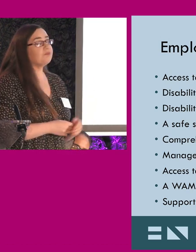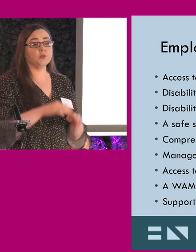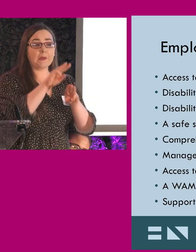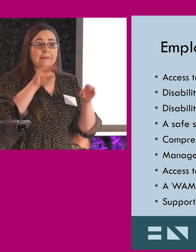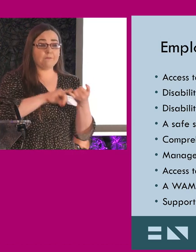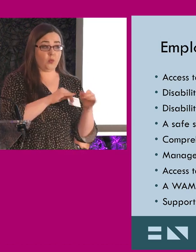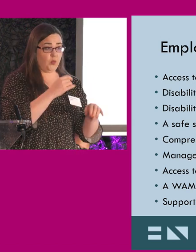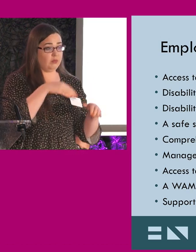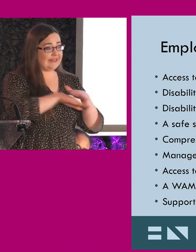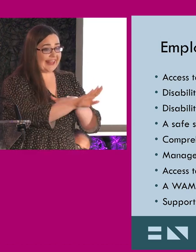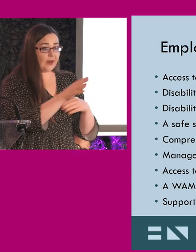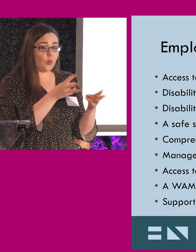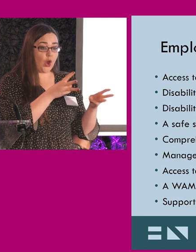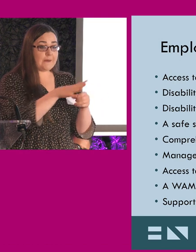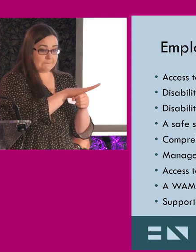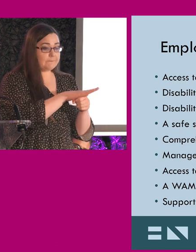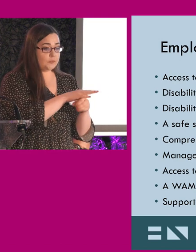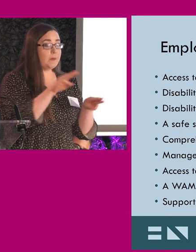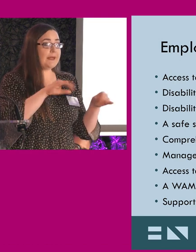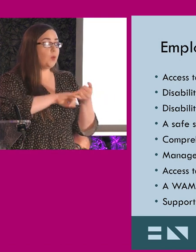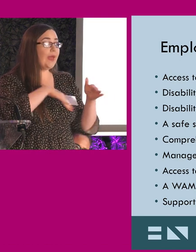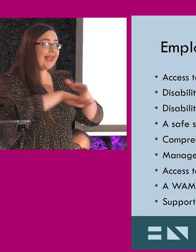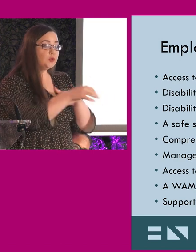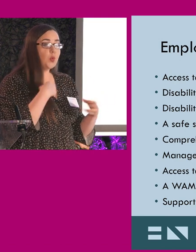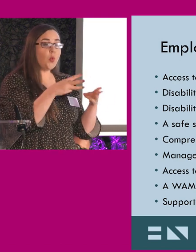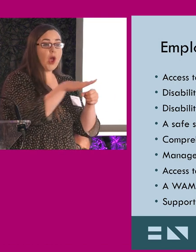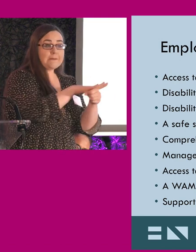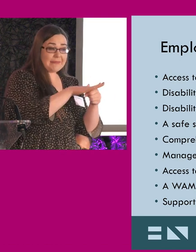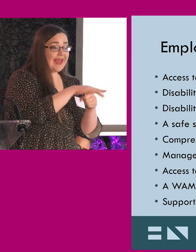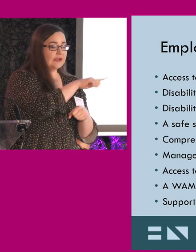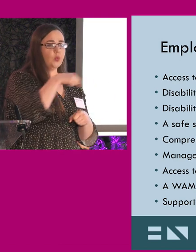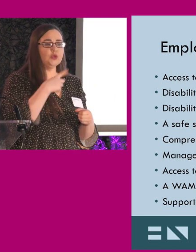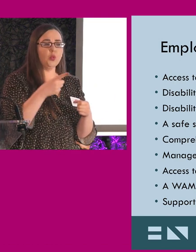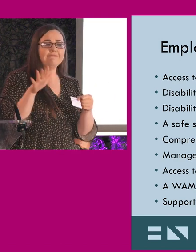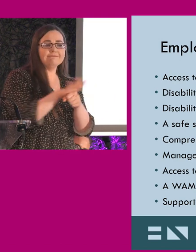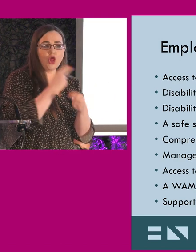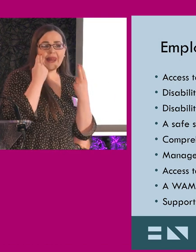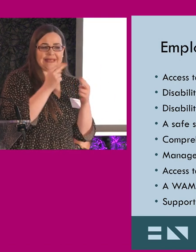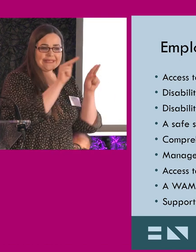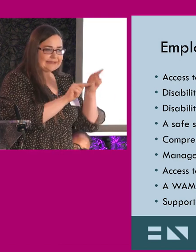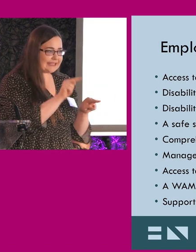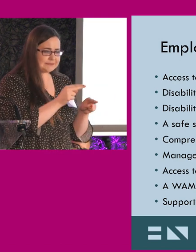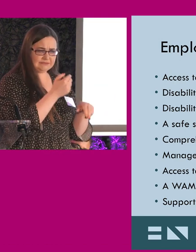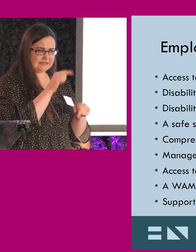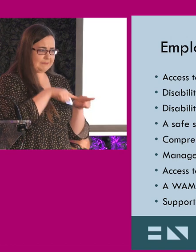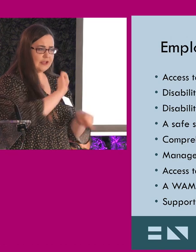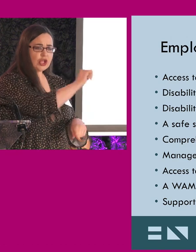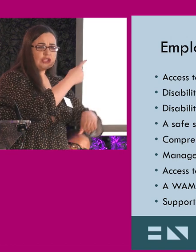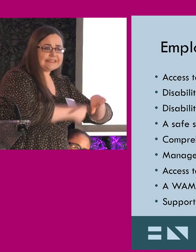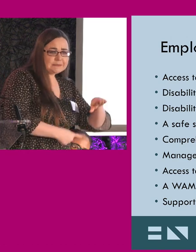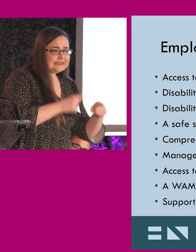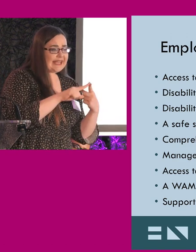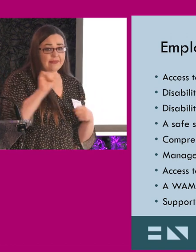information with, with, with employers. And for people who go into the workplace then, we can do a comprehensive